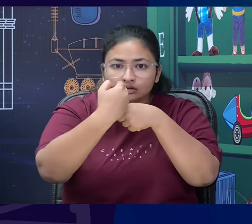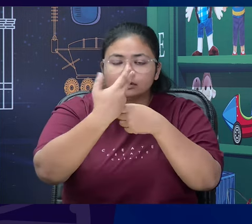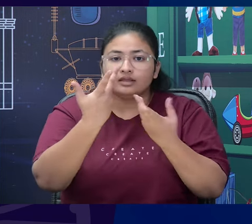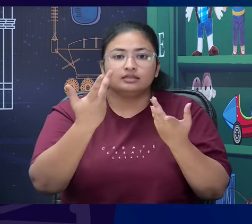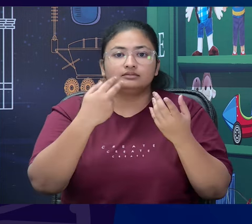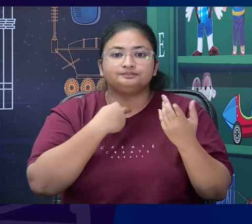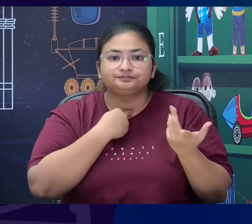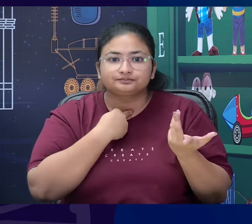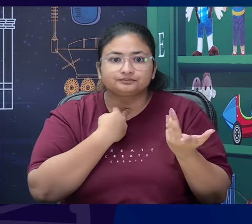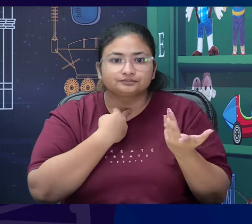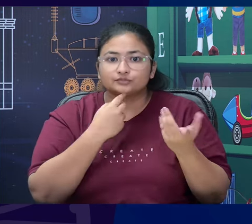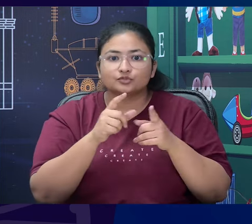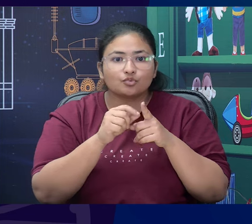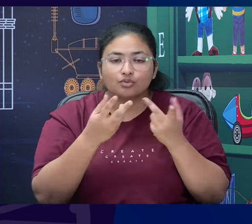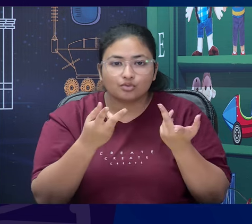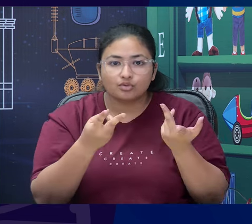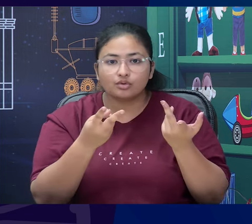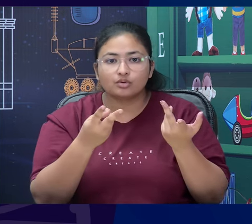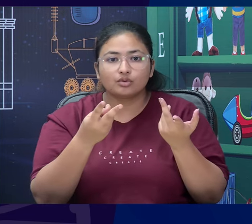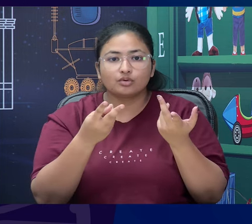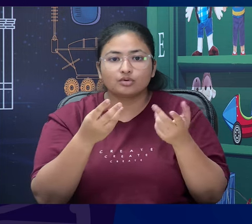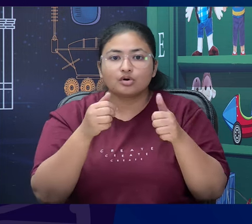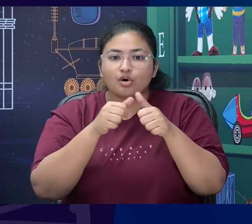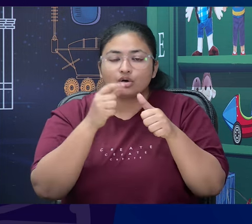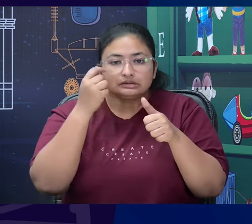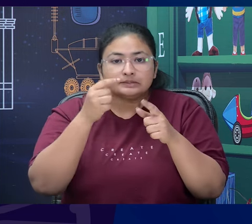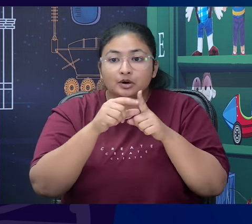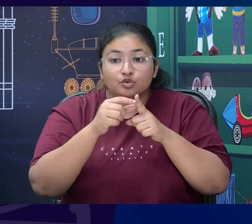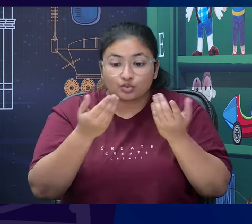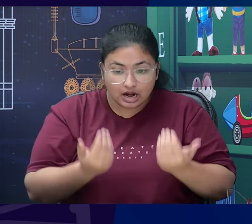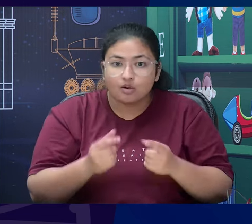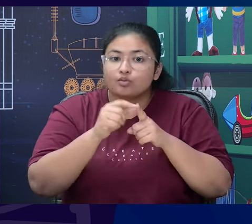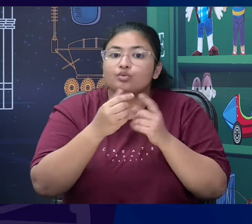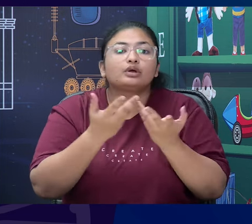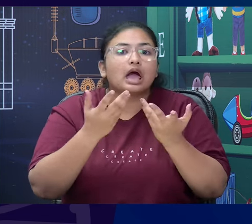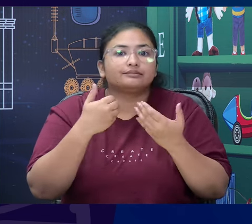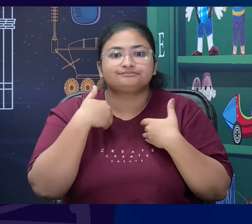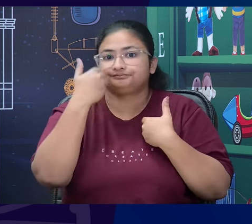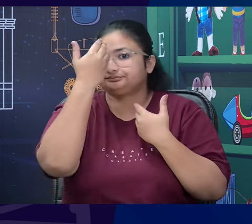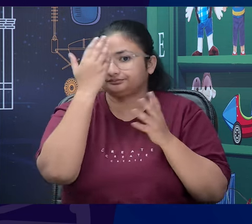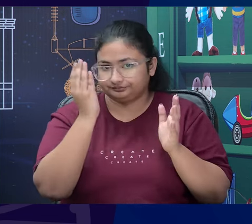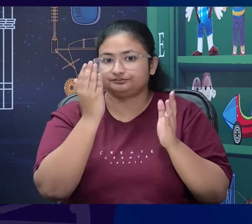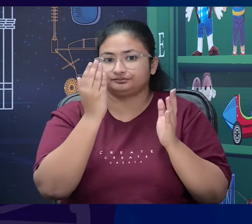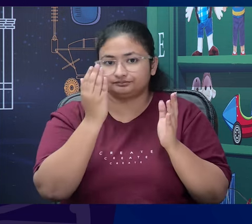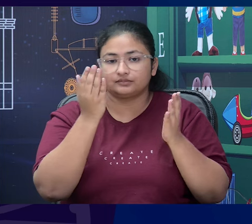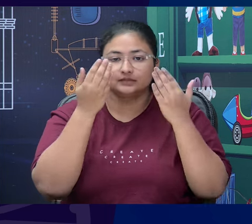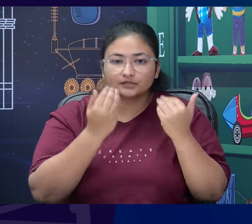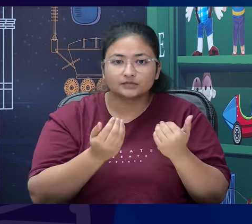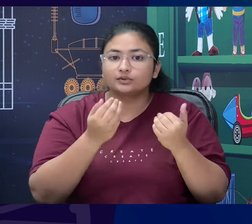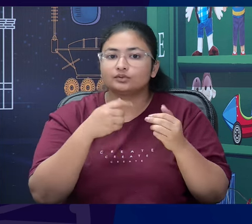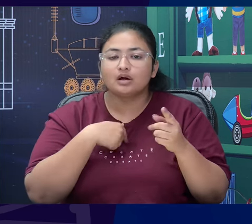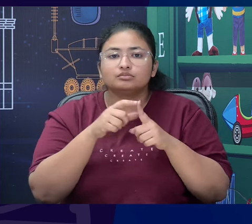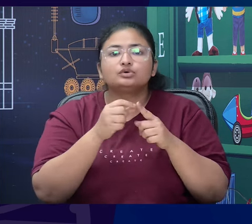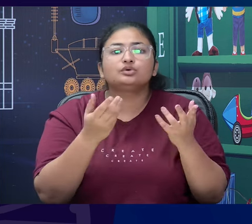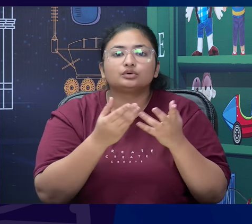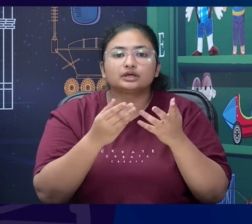and one does not know what is it that Ausubal is going to do and what can he do. So, the secret